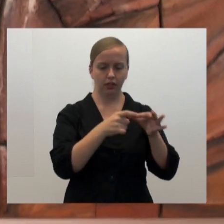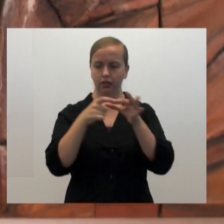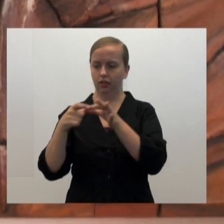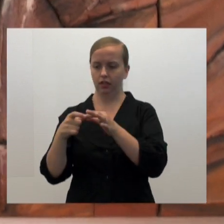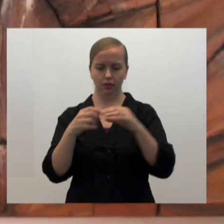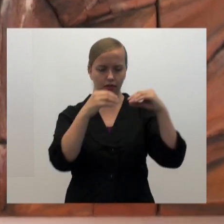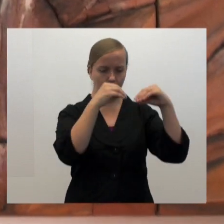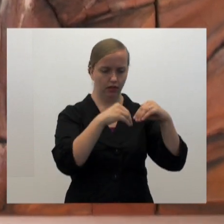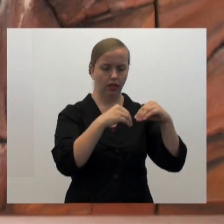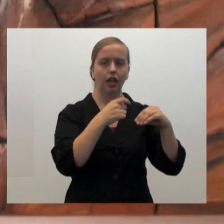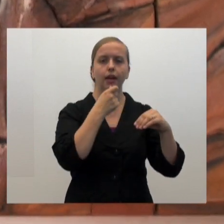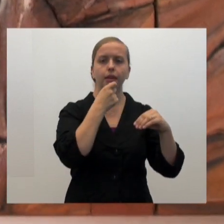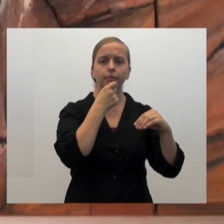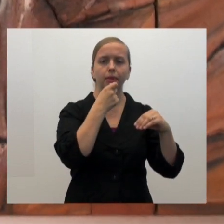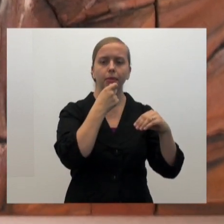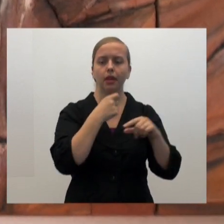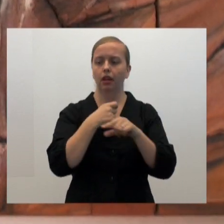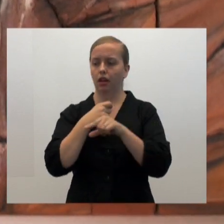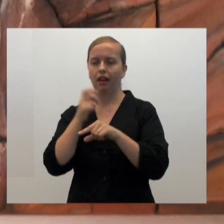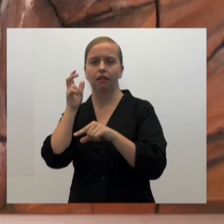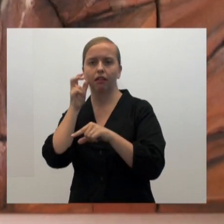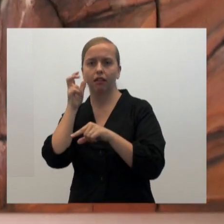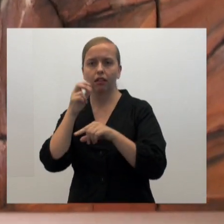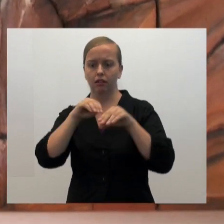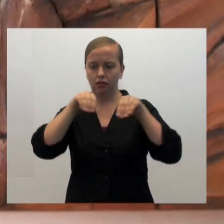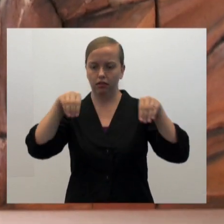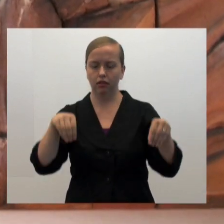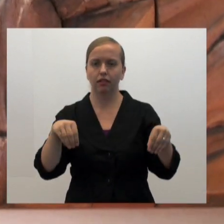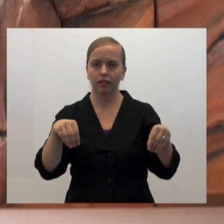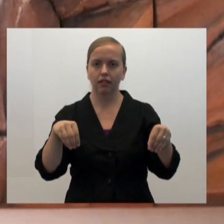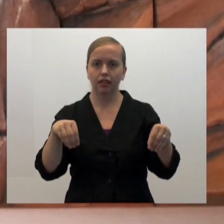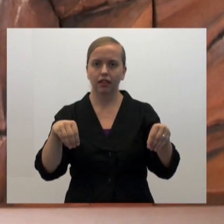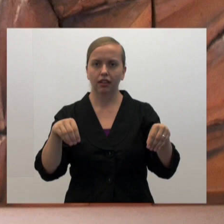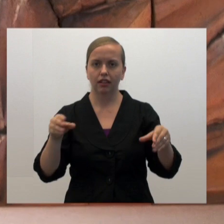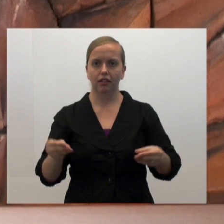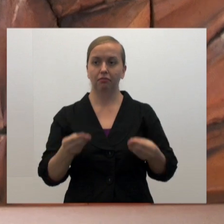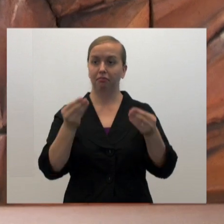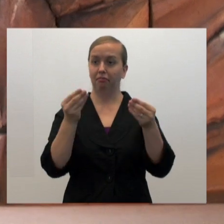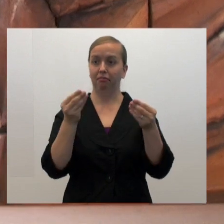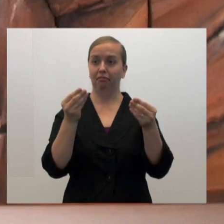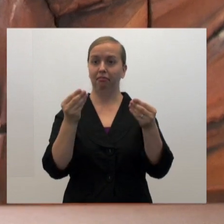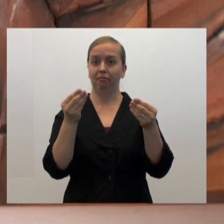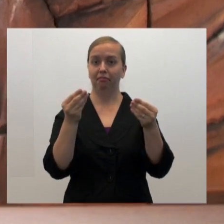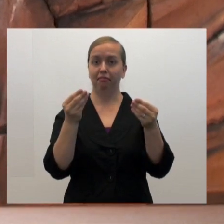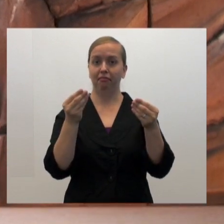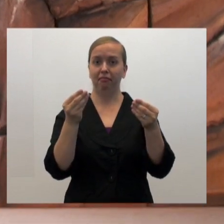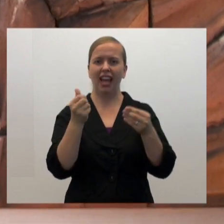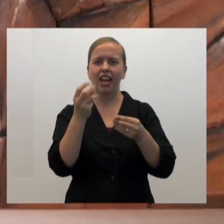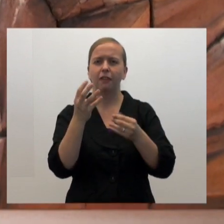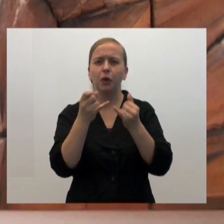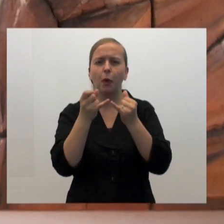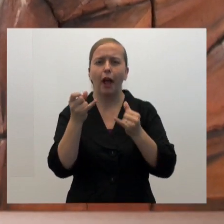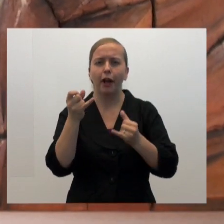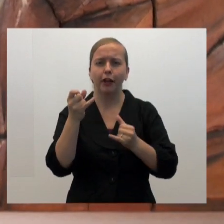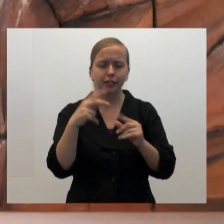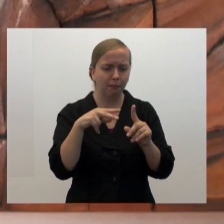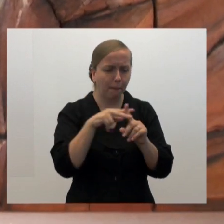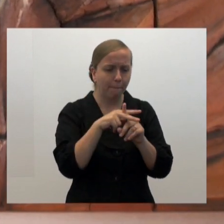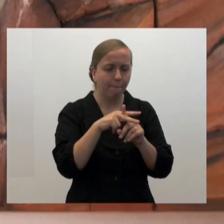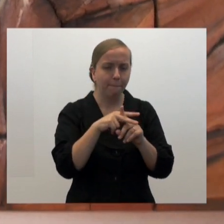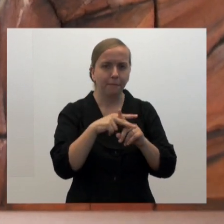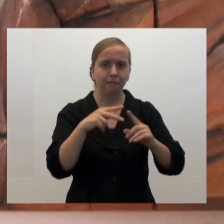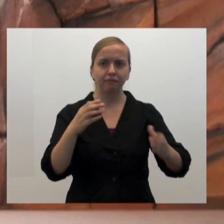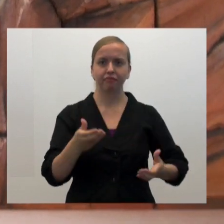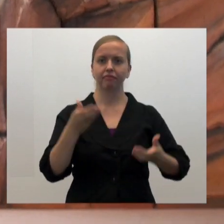speaker in one and a microphone in the other, and we opened it up a little bit further by snipping in a couple places, and a couple small